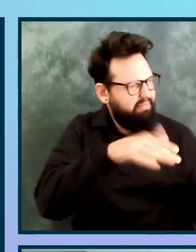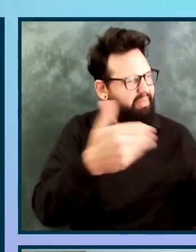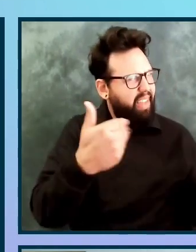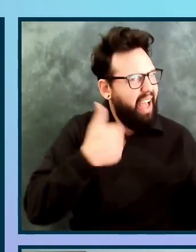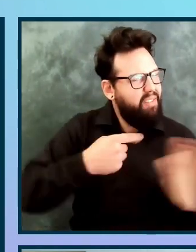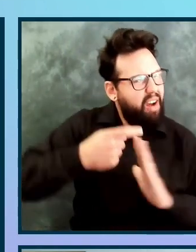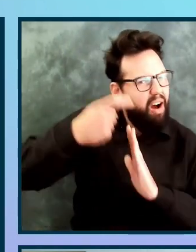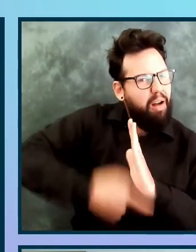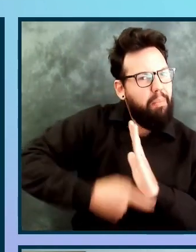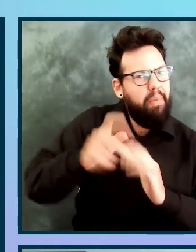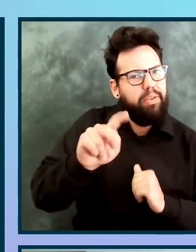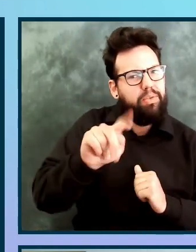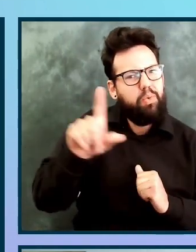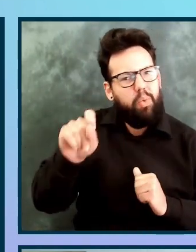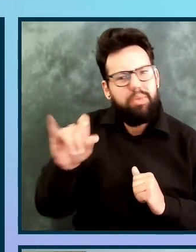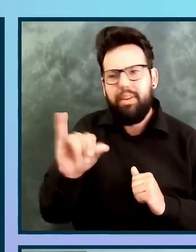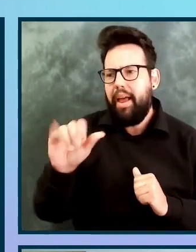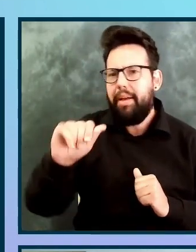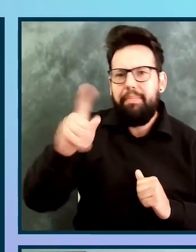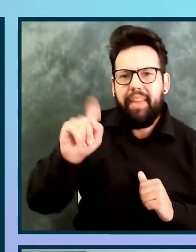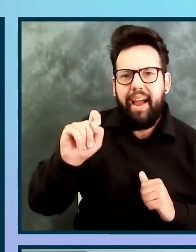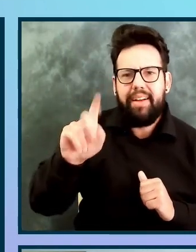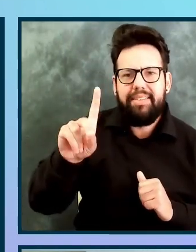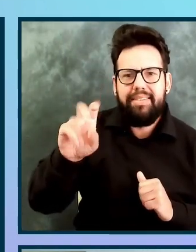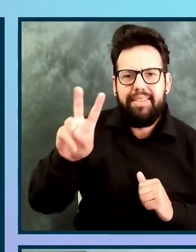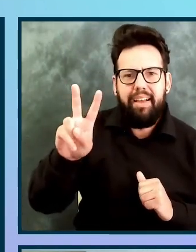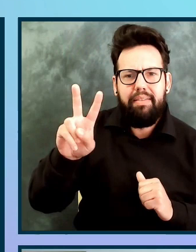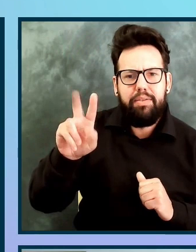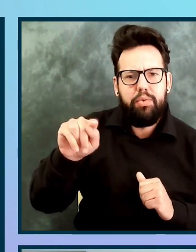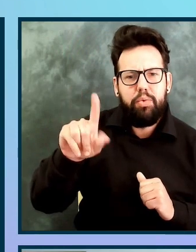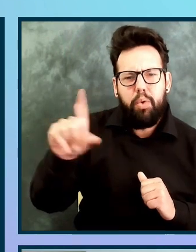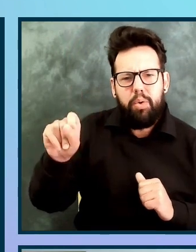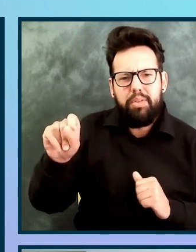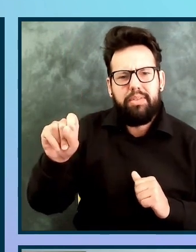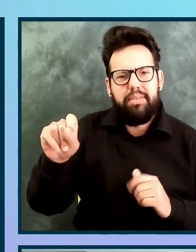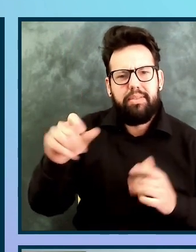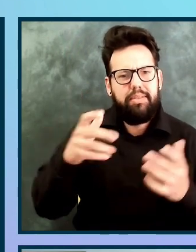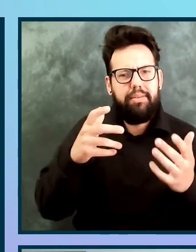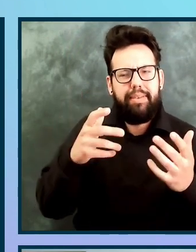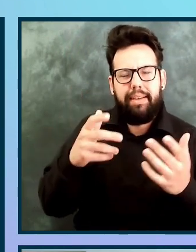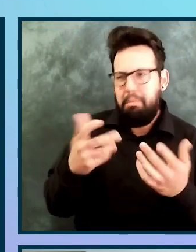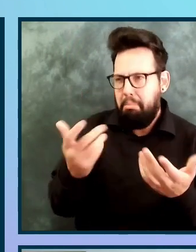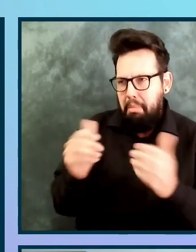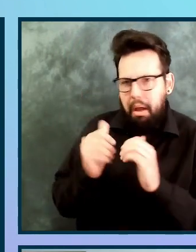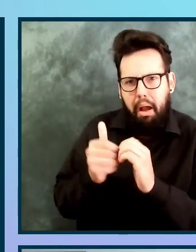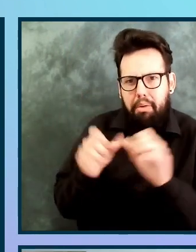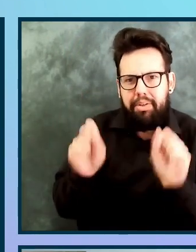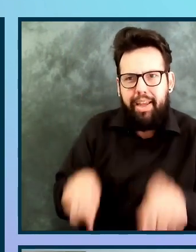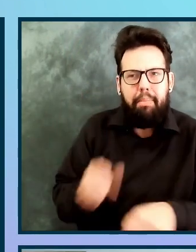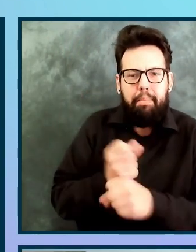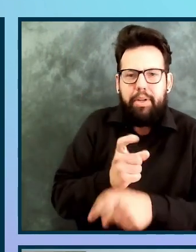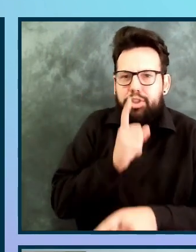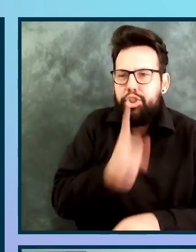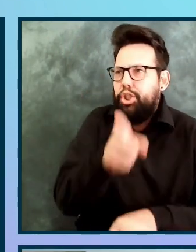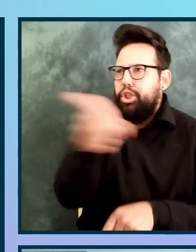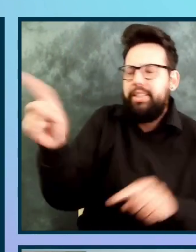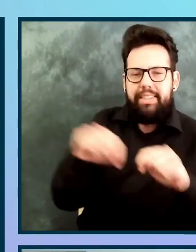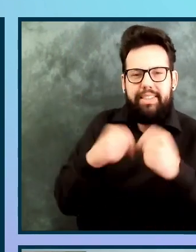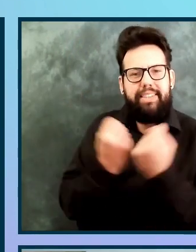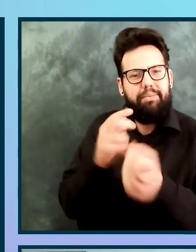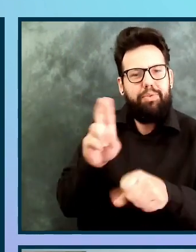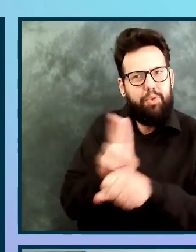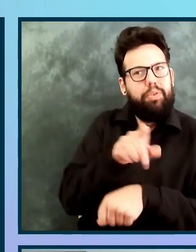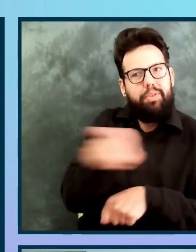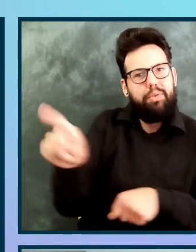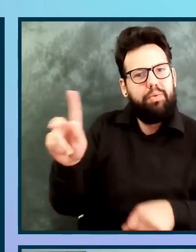that we can use like axe dev tools. How the heck are we going to be even sure that the teams use them as we put them out there? I think we would all agree